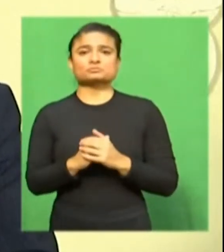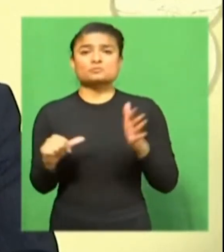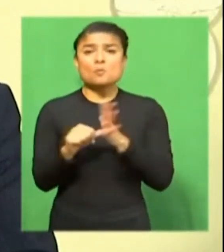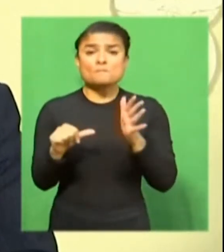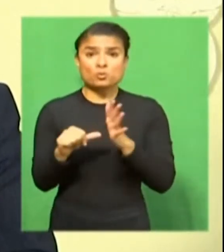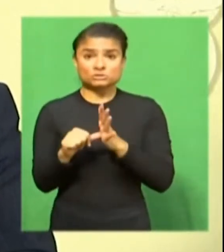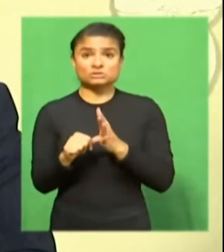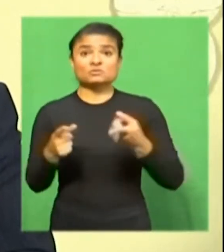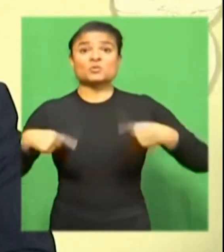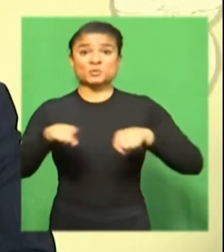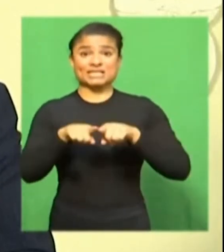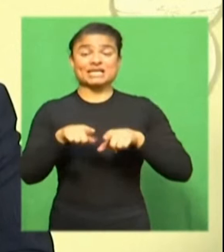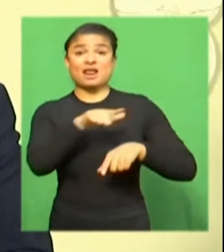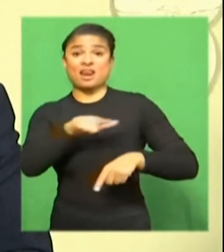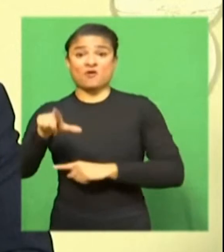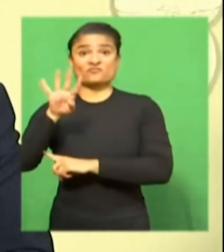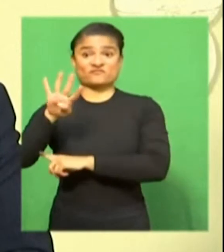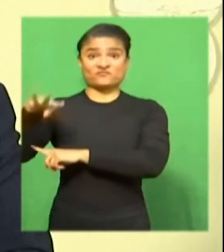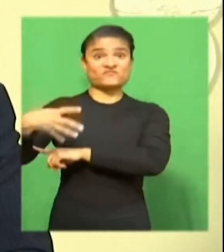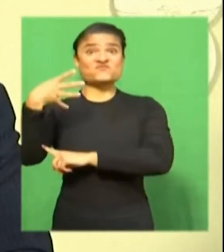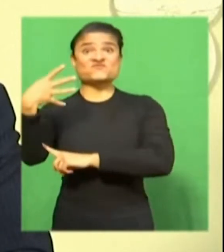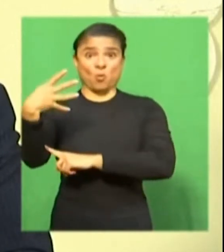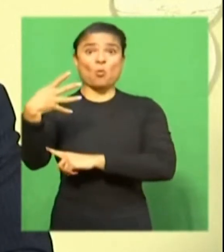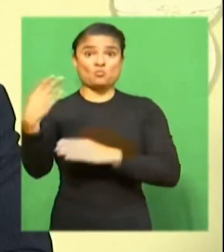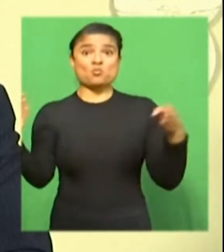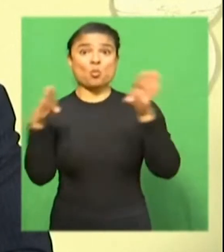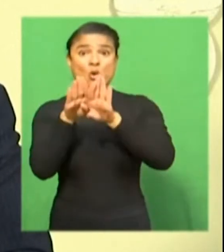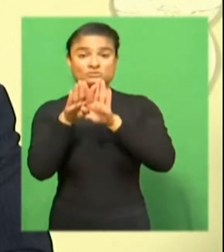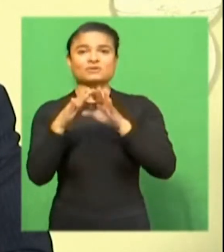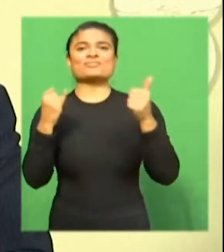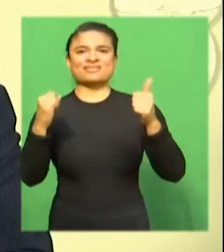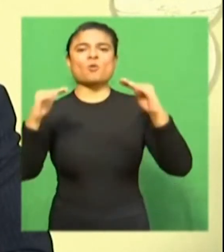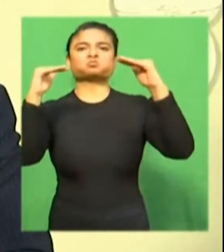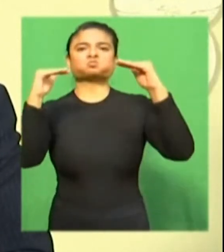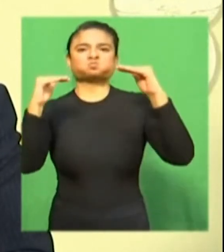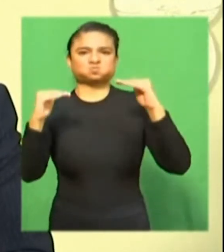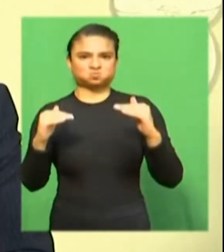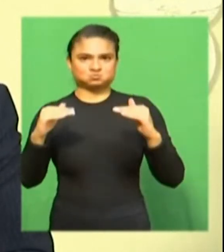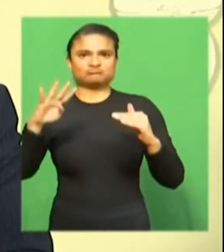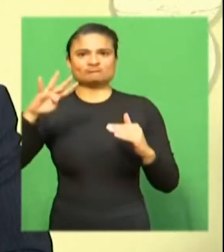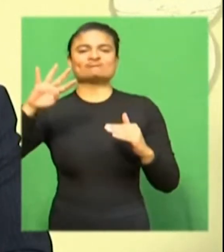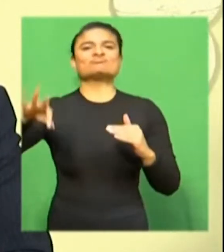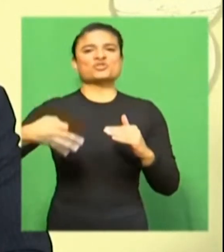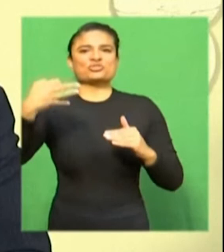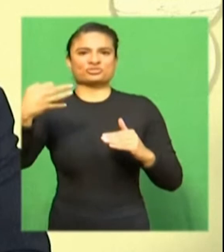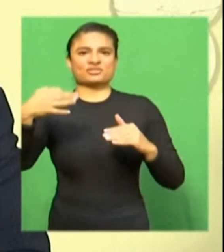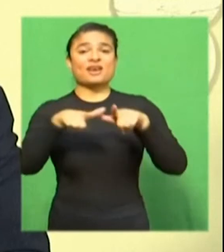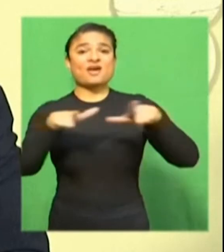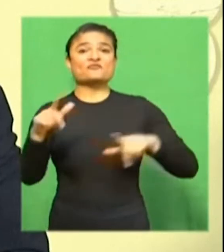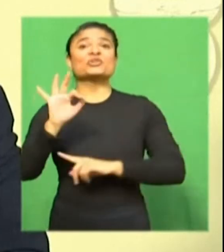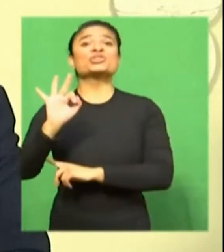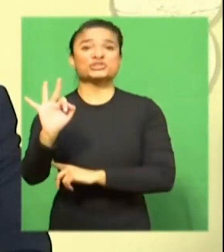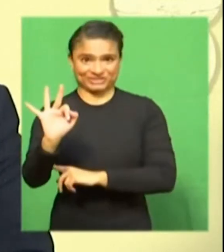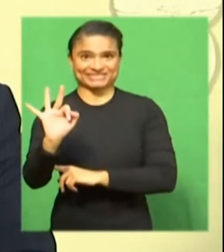level 4 and be placed on adjusted alert level 3. This will take effect